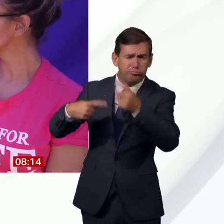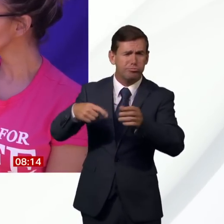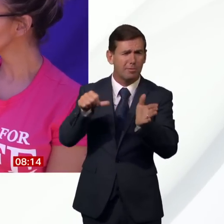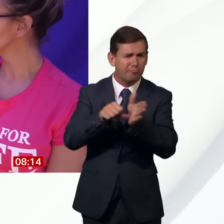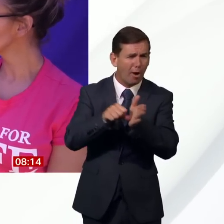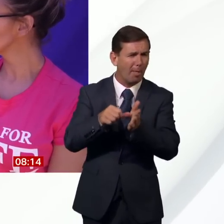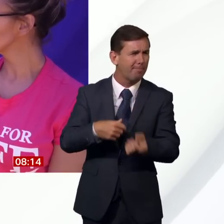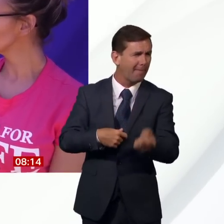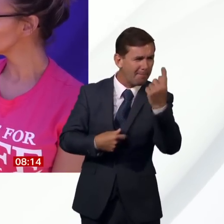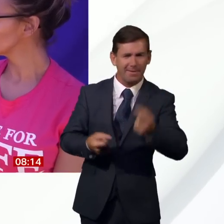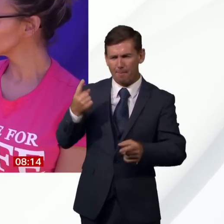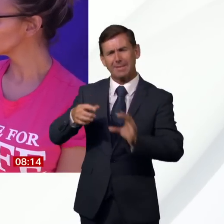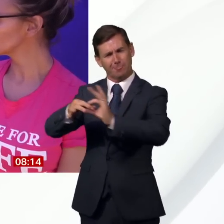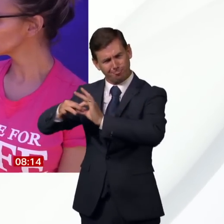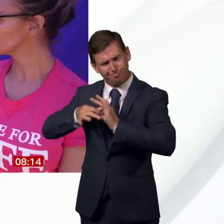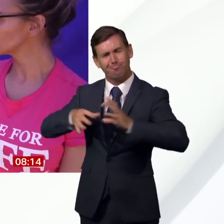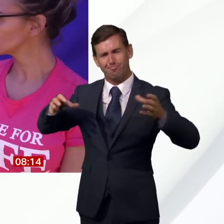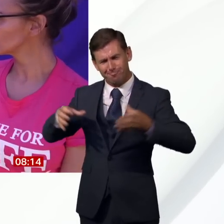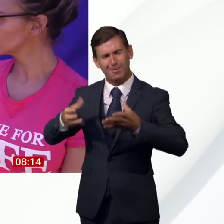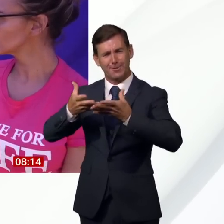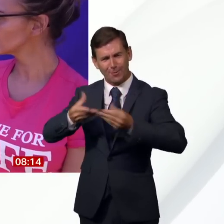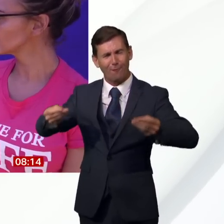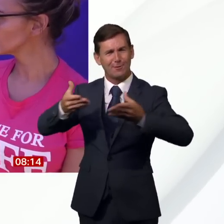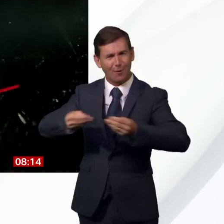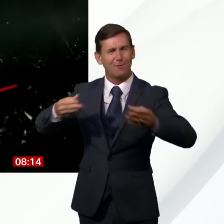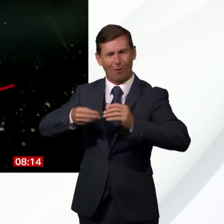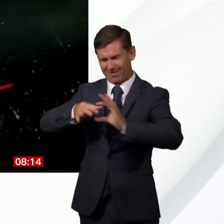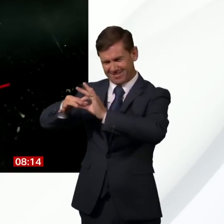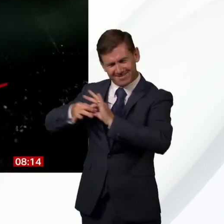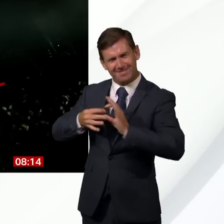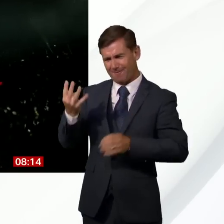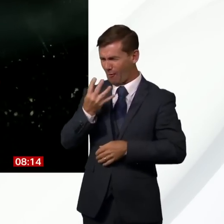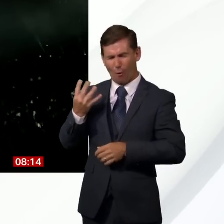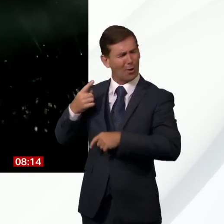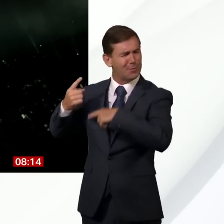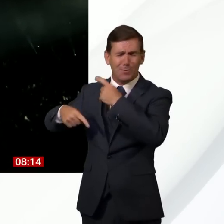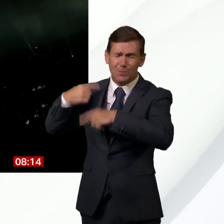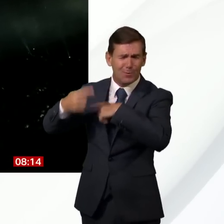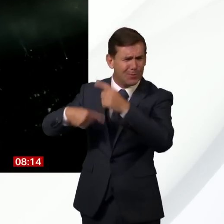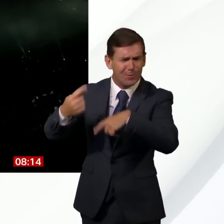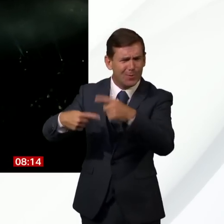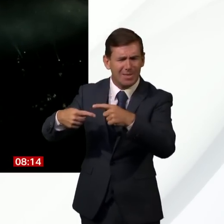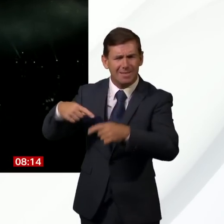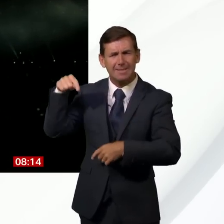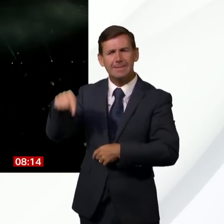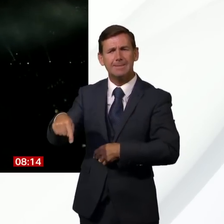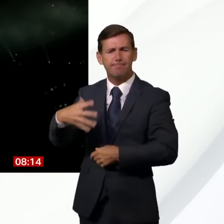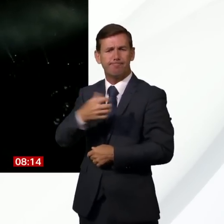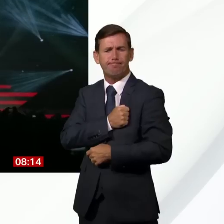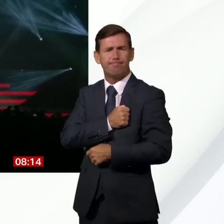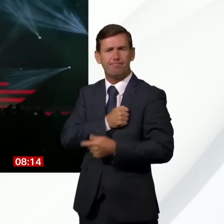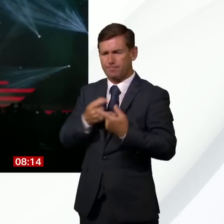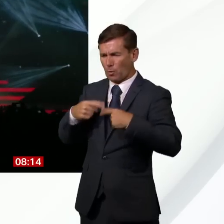whatever the mountain was that we needed to fix, like we managed to fix it and get through it. But this was just something that we couldn't fix, yeah.